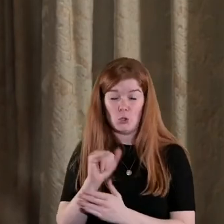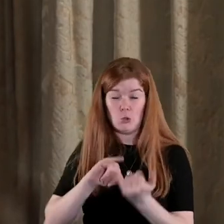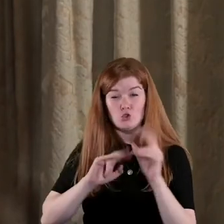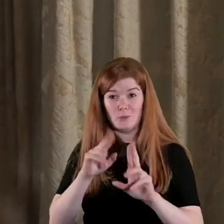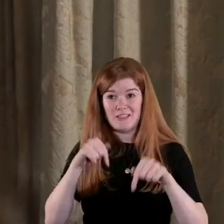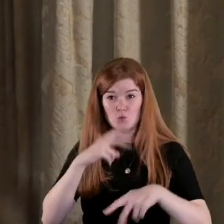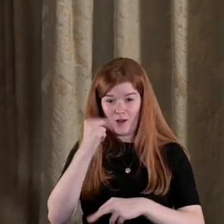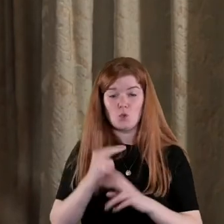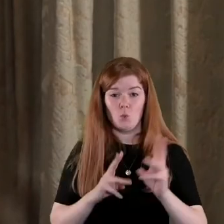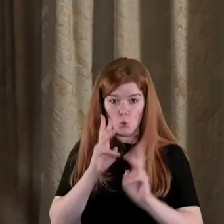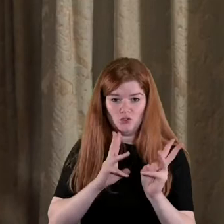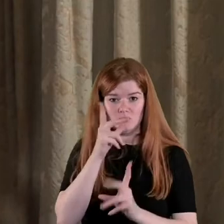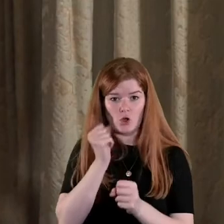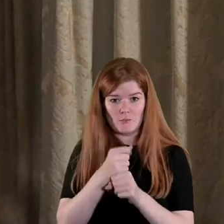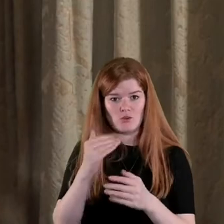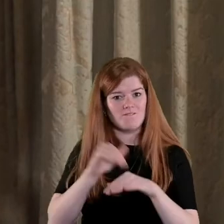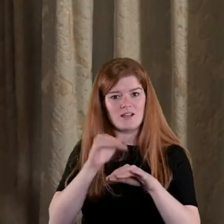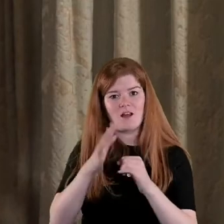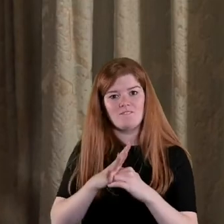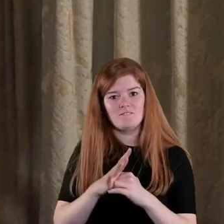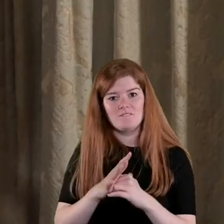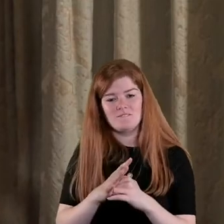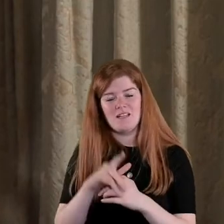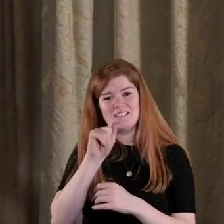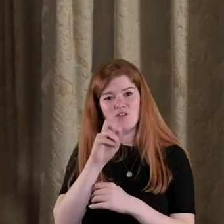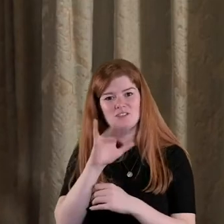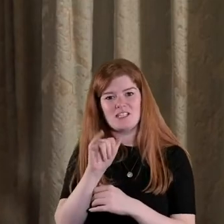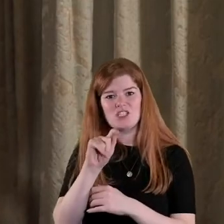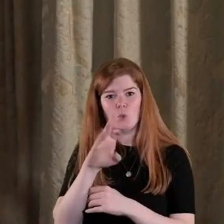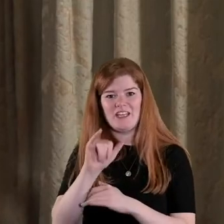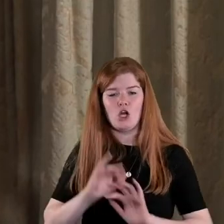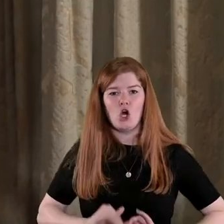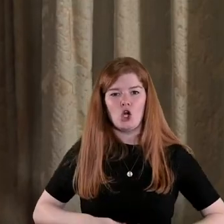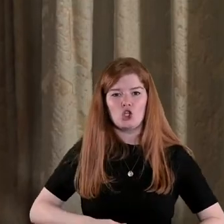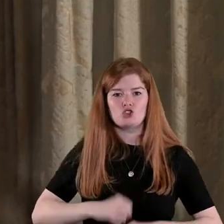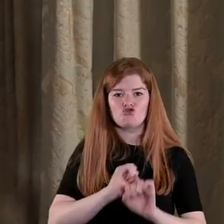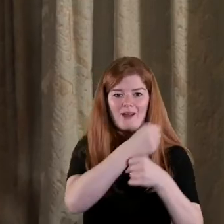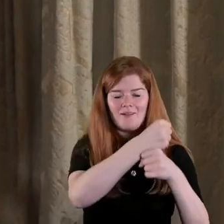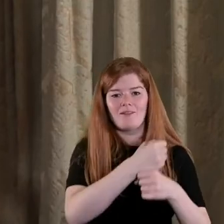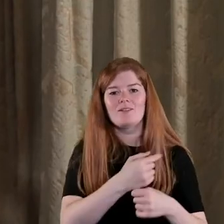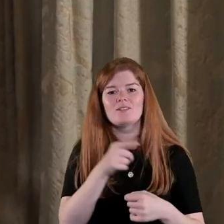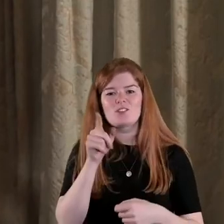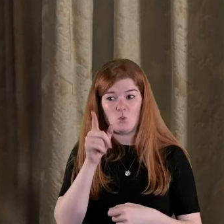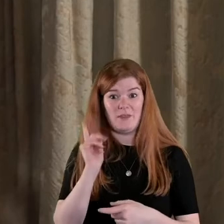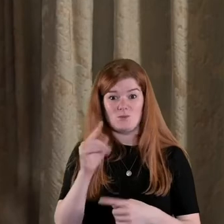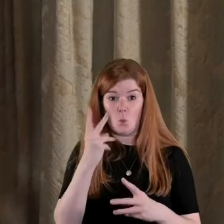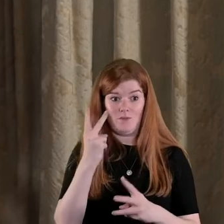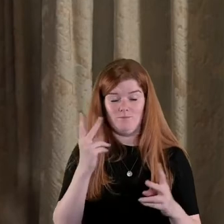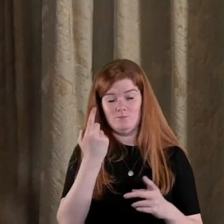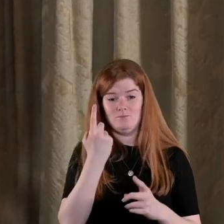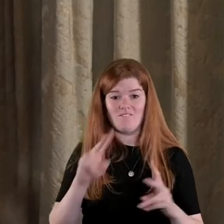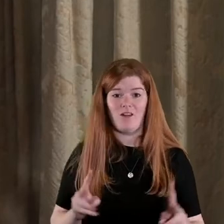the consequences of the Terence McSweeney hunger strike so Terence McSweeney violence is occurring